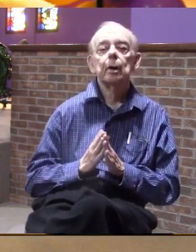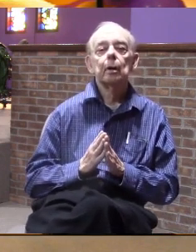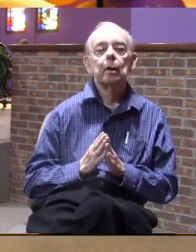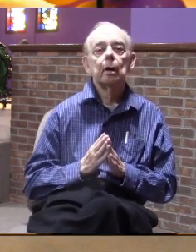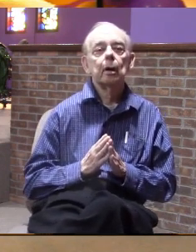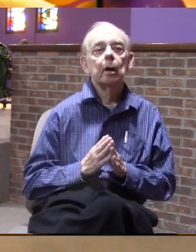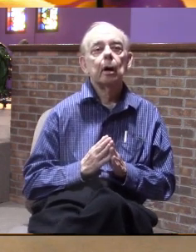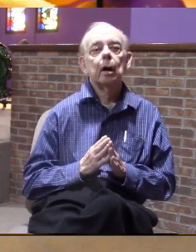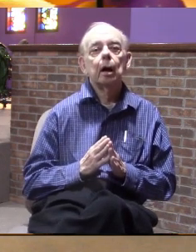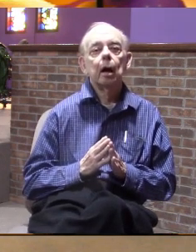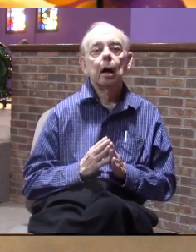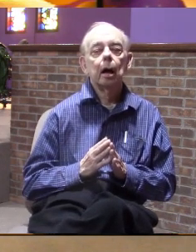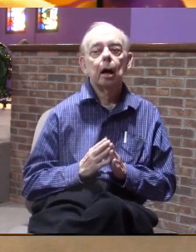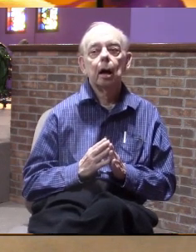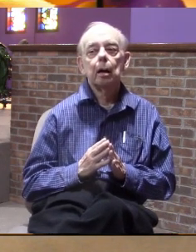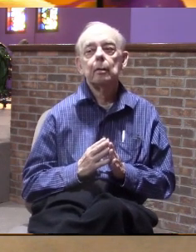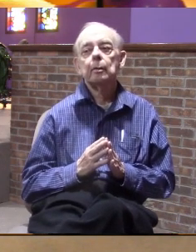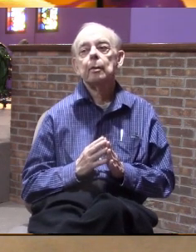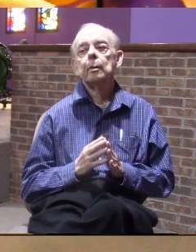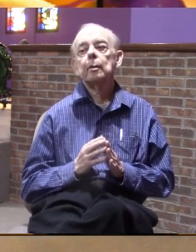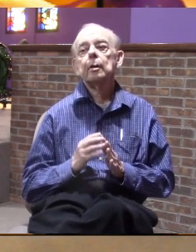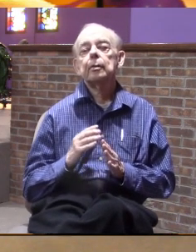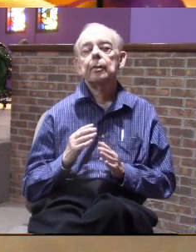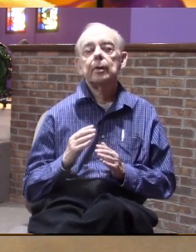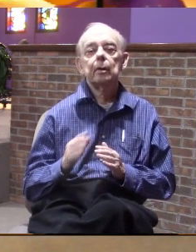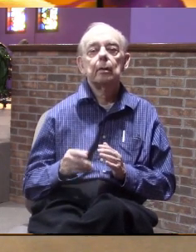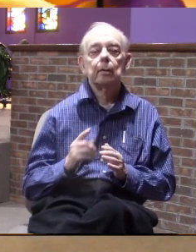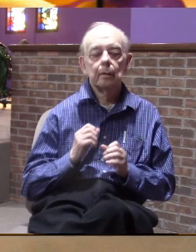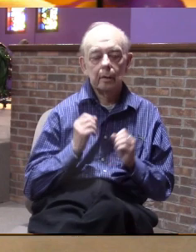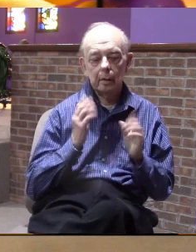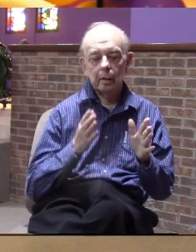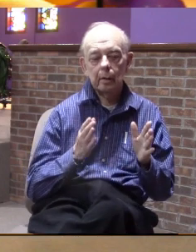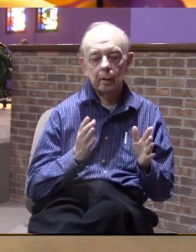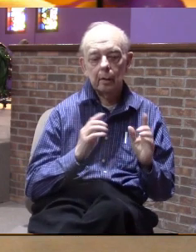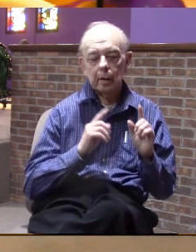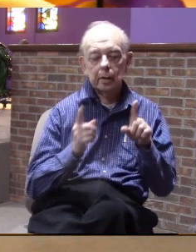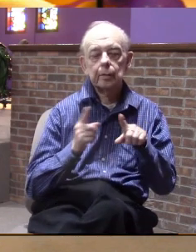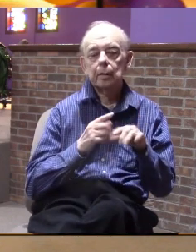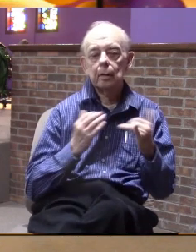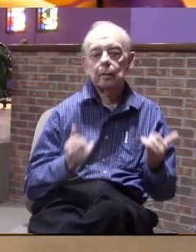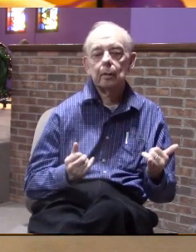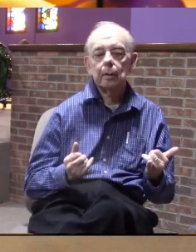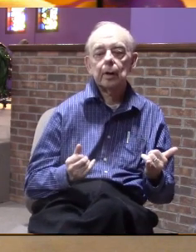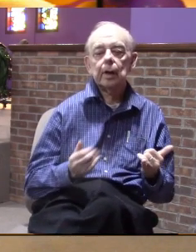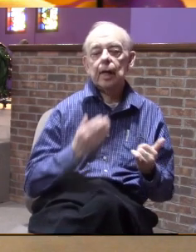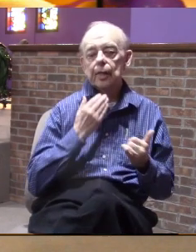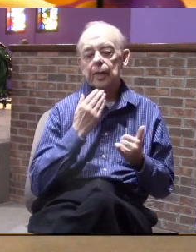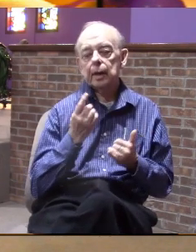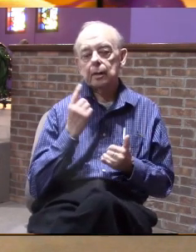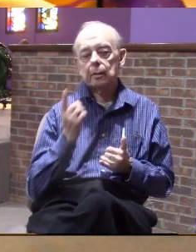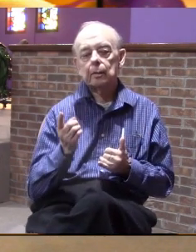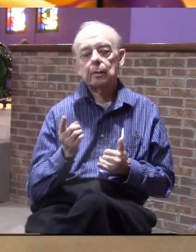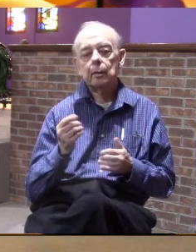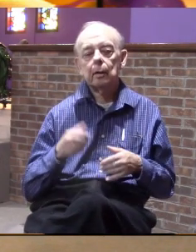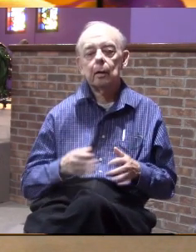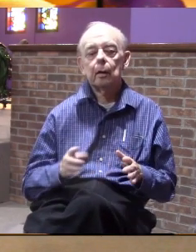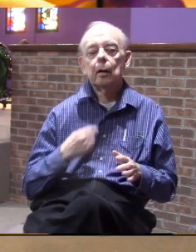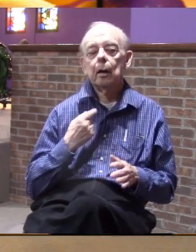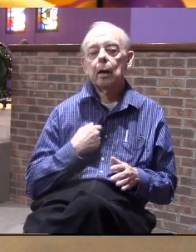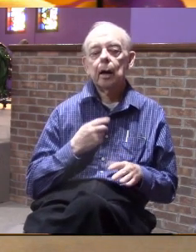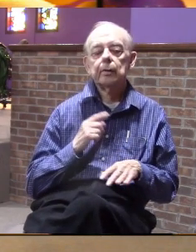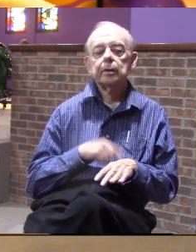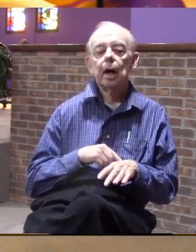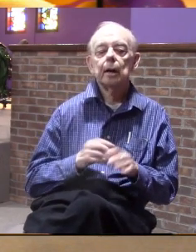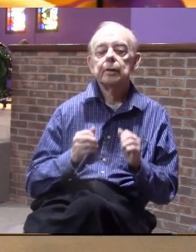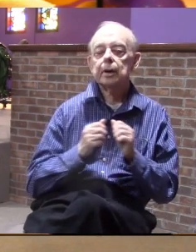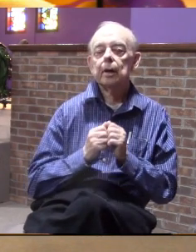and then the invitation is yours father we come to you this morning we want to thank you for allowing us to have this time